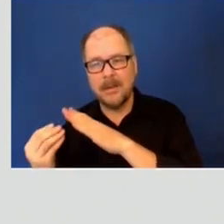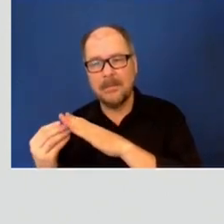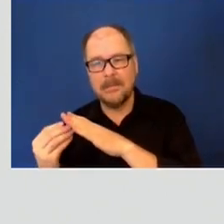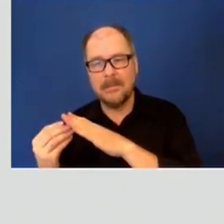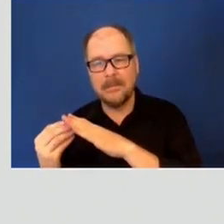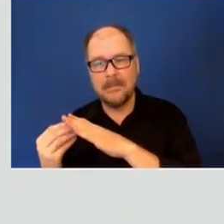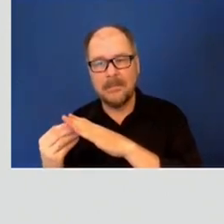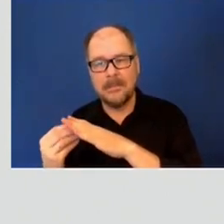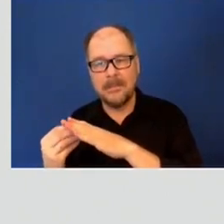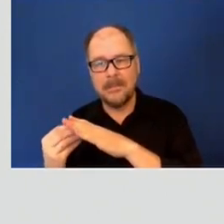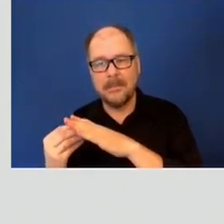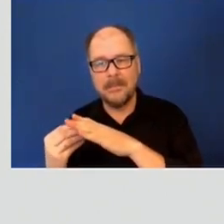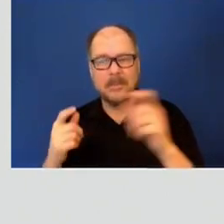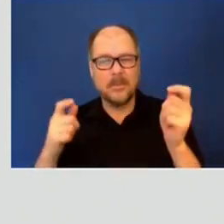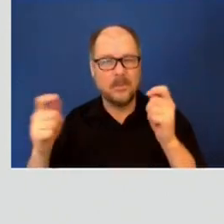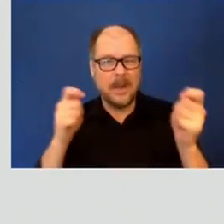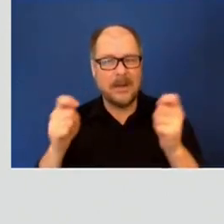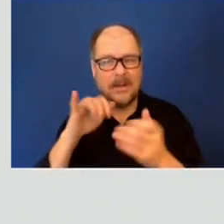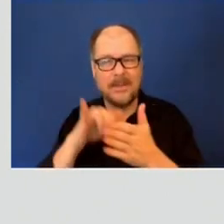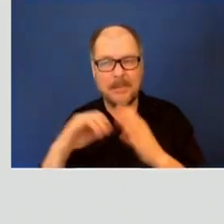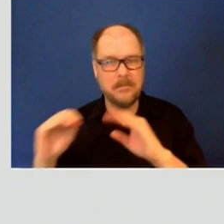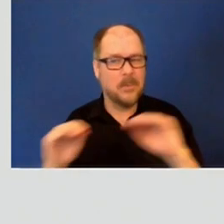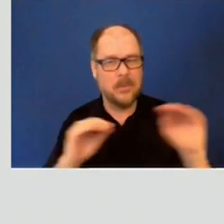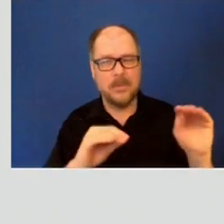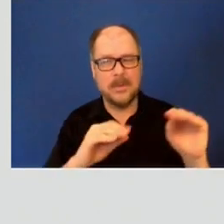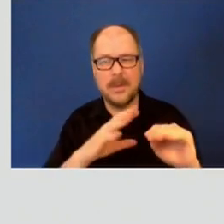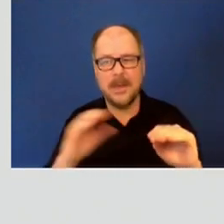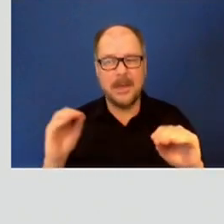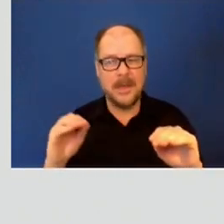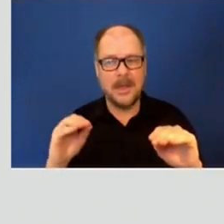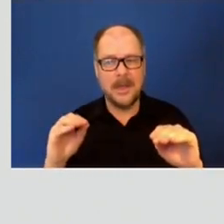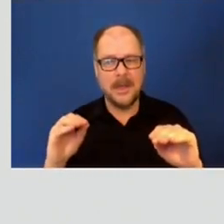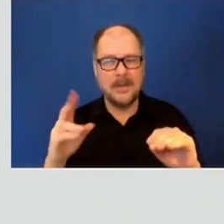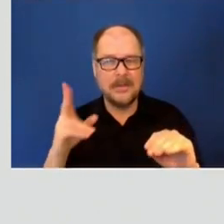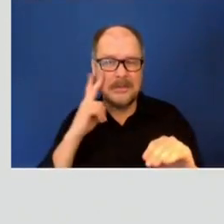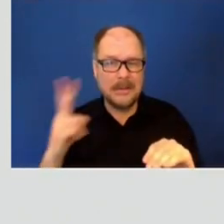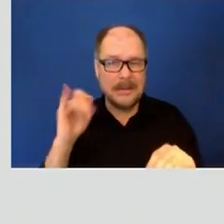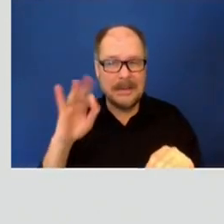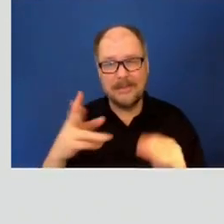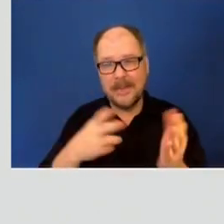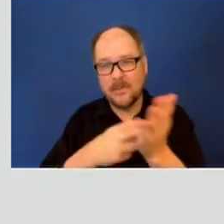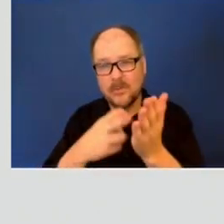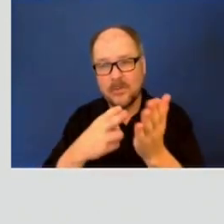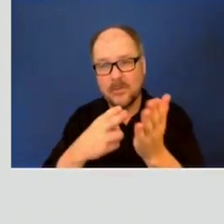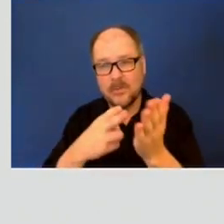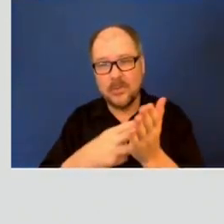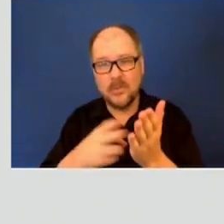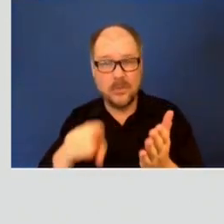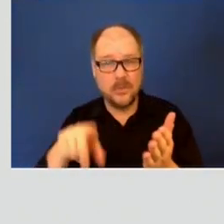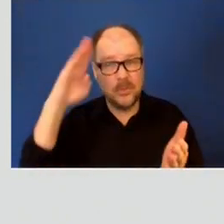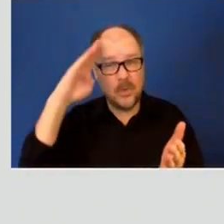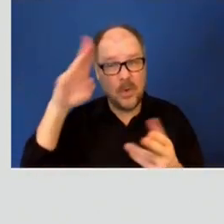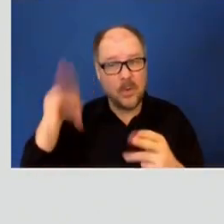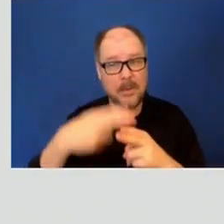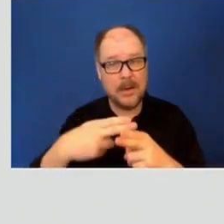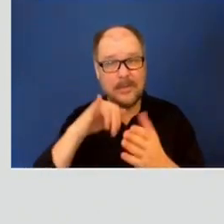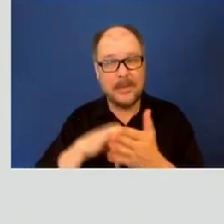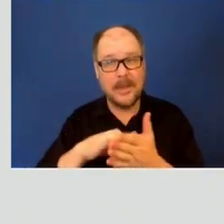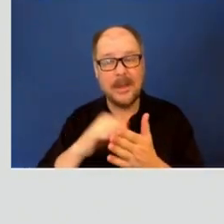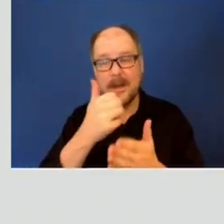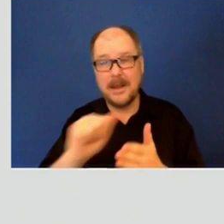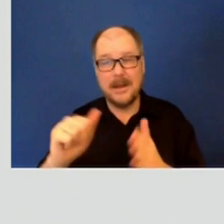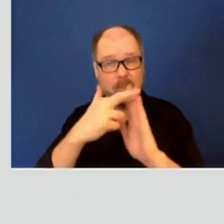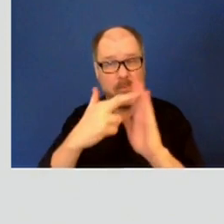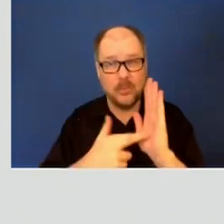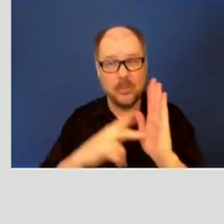kind of regulating that movement? And wanted to see if that was true, if you knew anything about that, if there are parameters to the people staying there and,